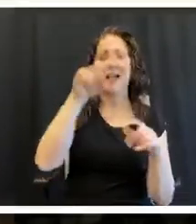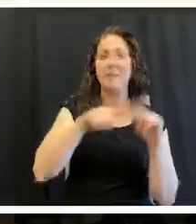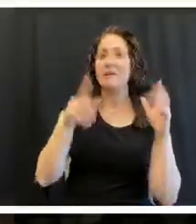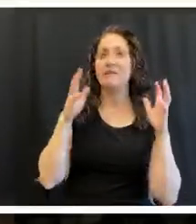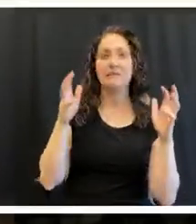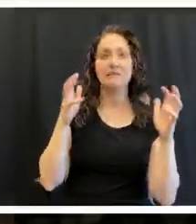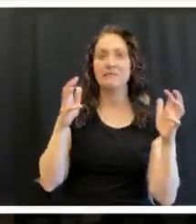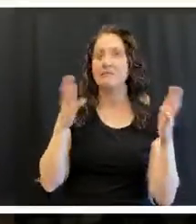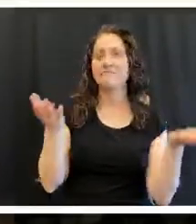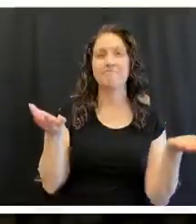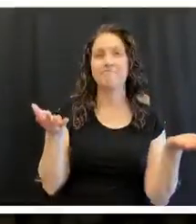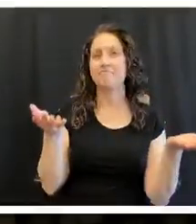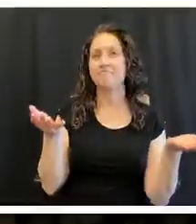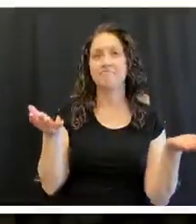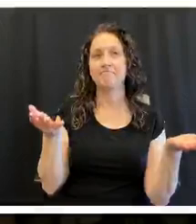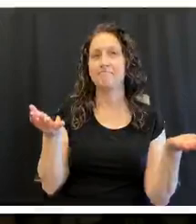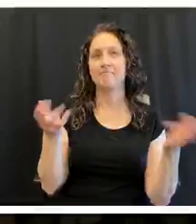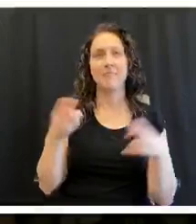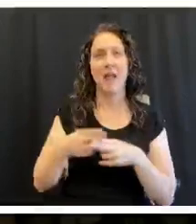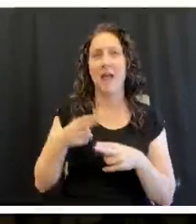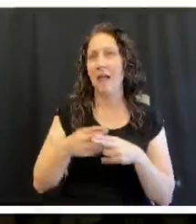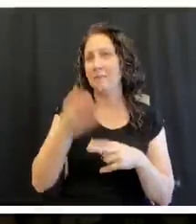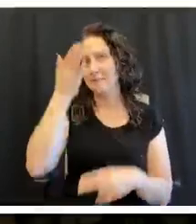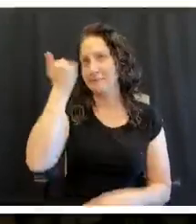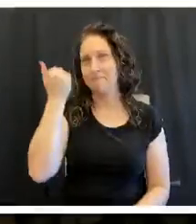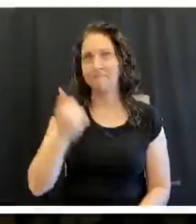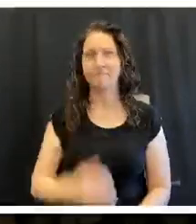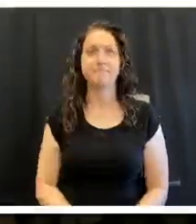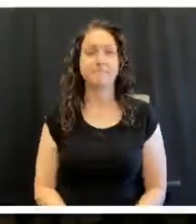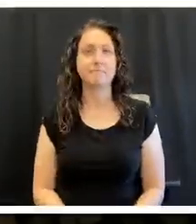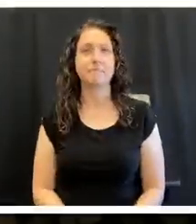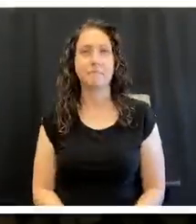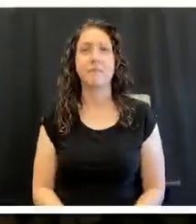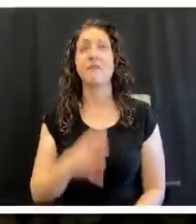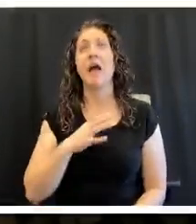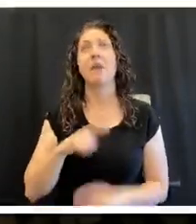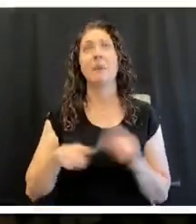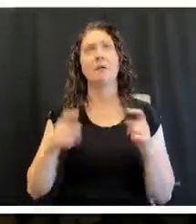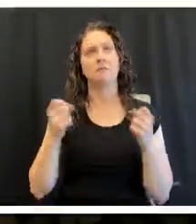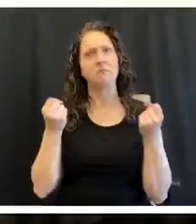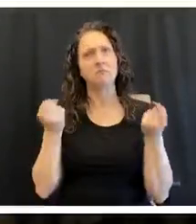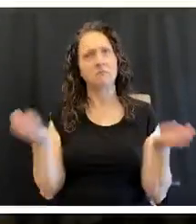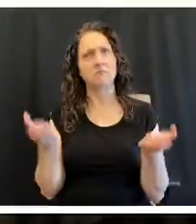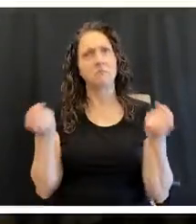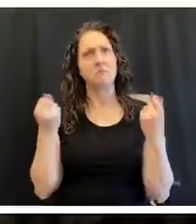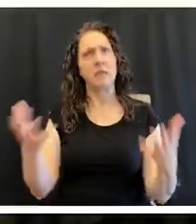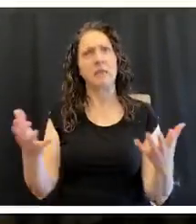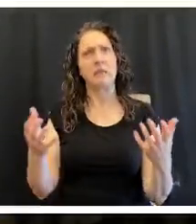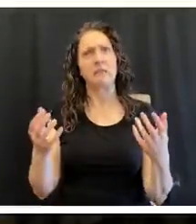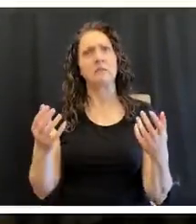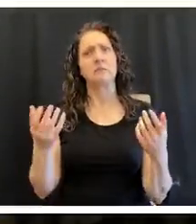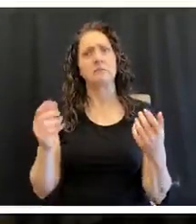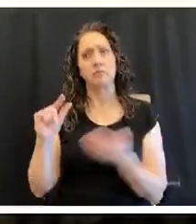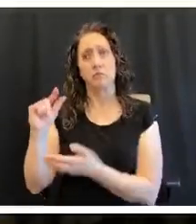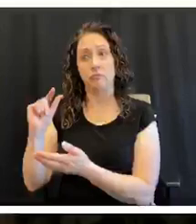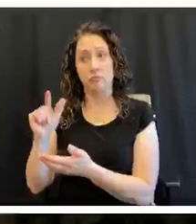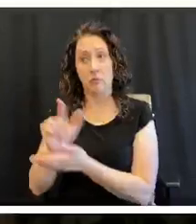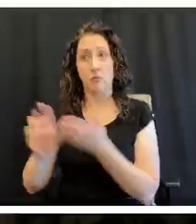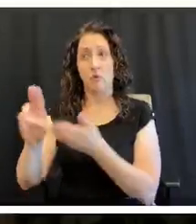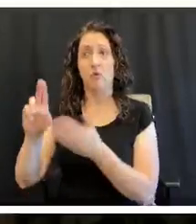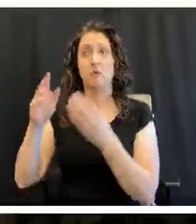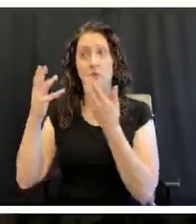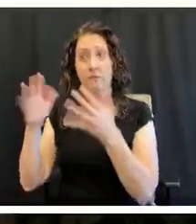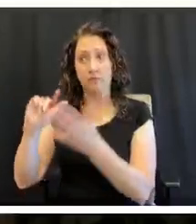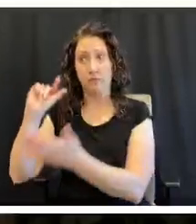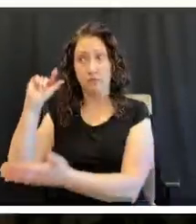can't remember his, his name either. But we've got a lot of local graduates who, you know, they